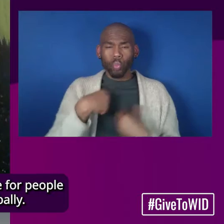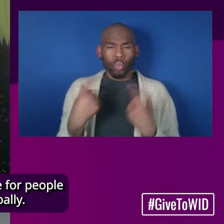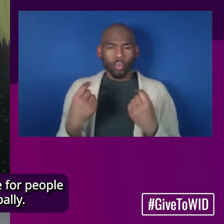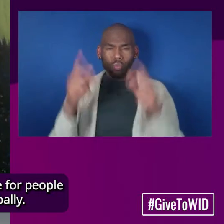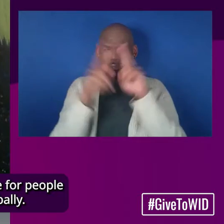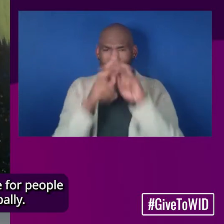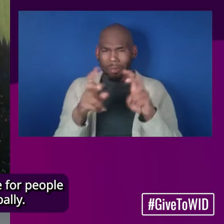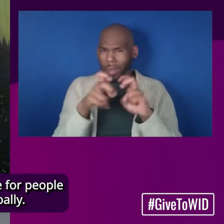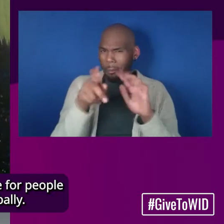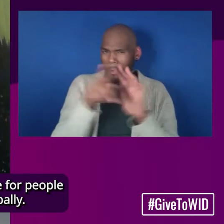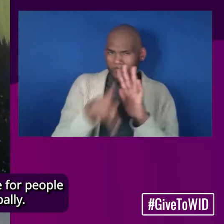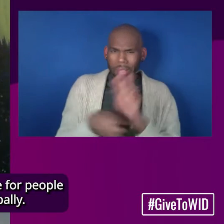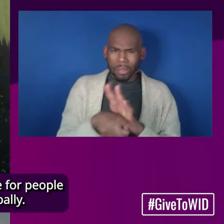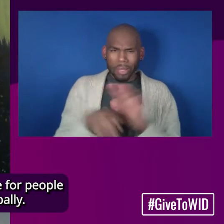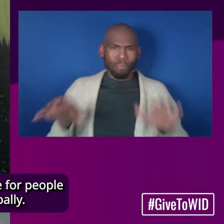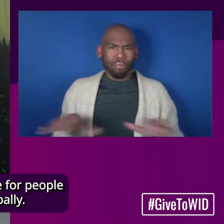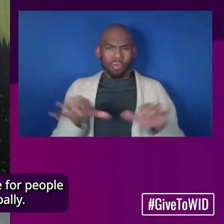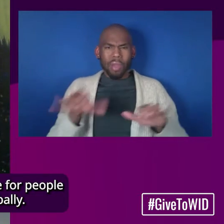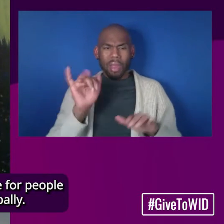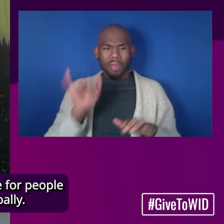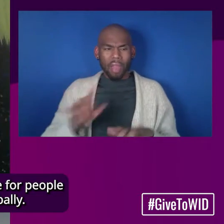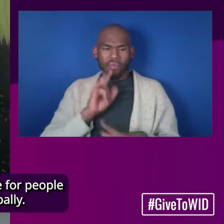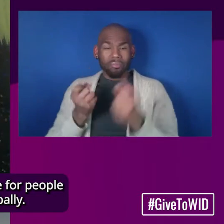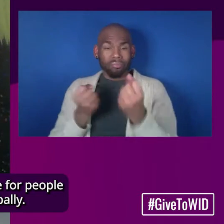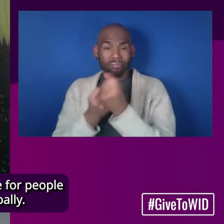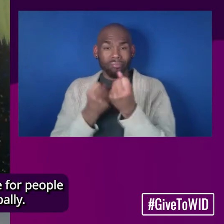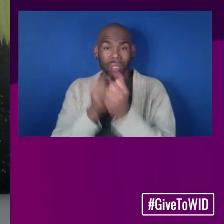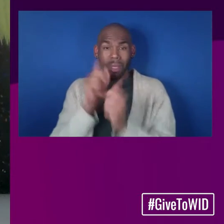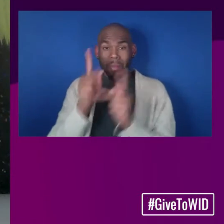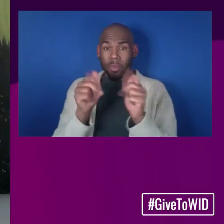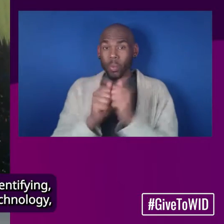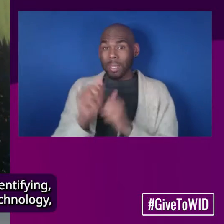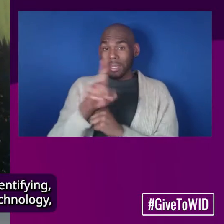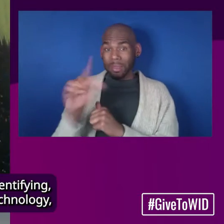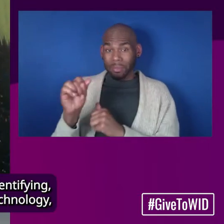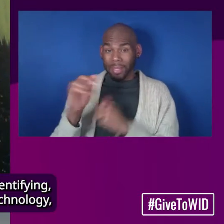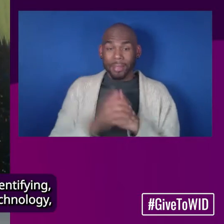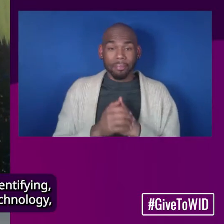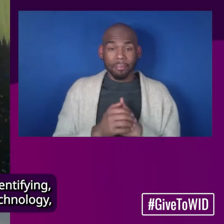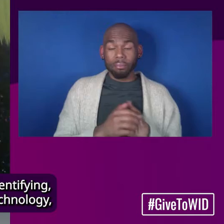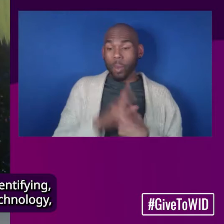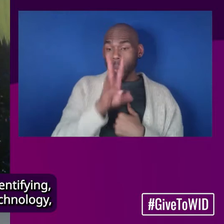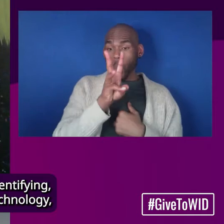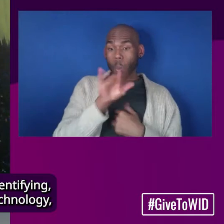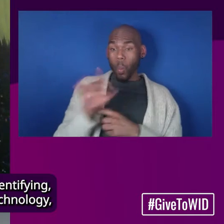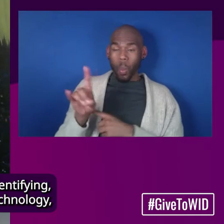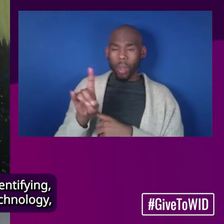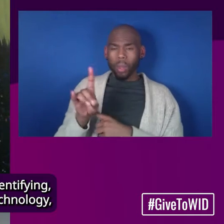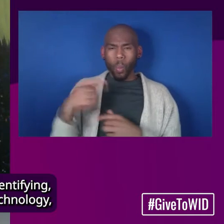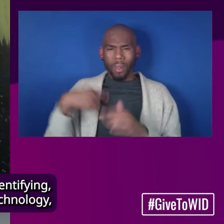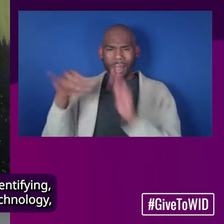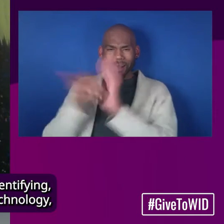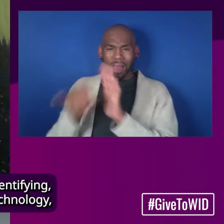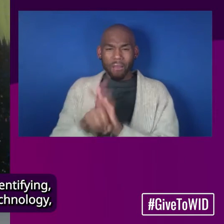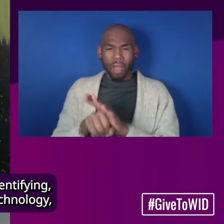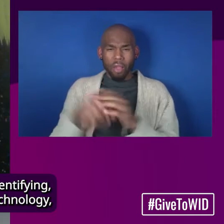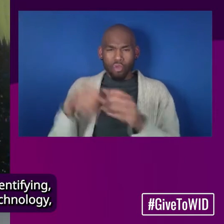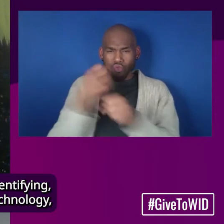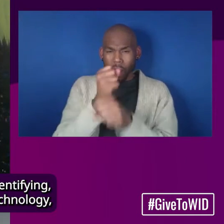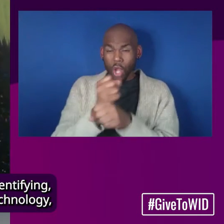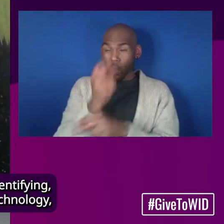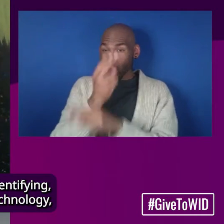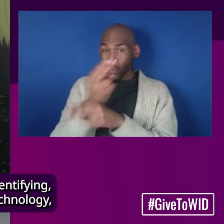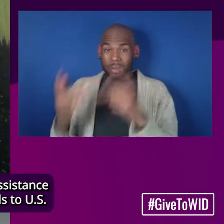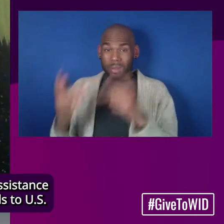policies, and practices that advocate for people with disabilities globally. WID does this work by identifying, creating, and utilizing